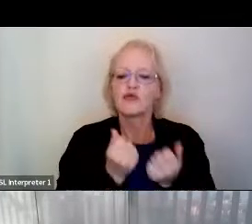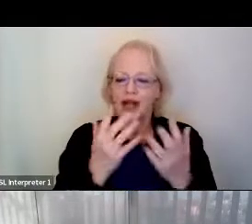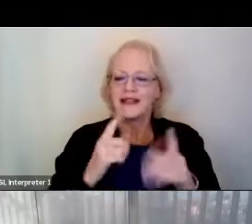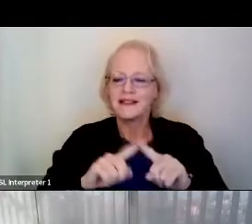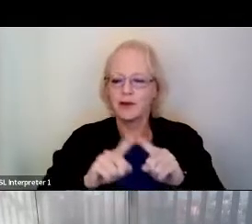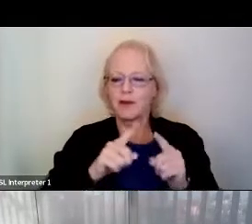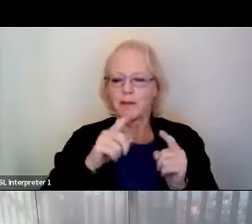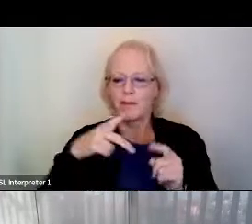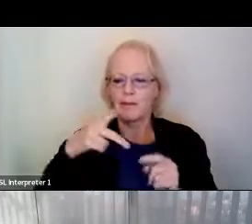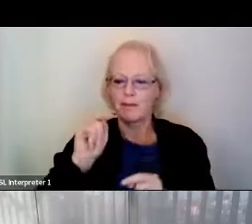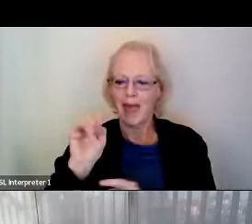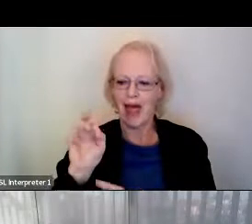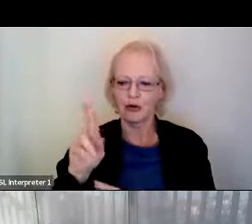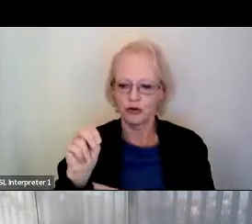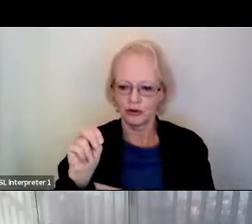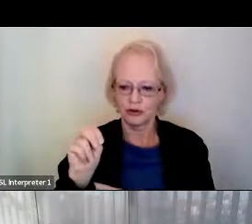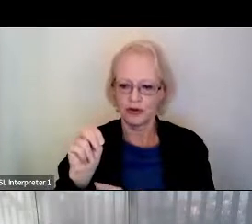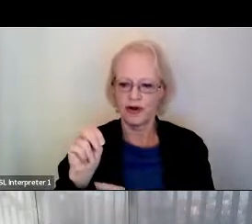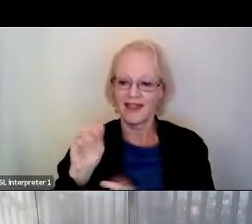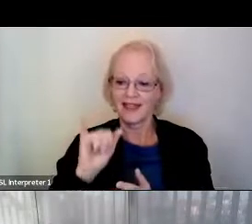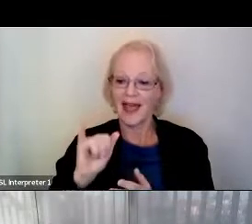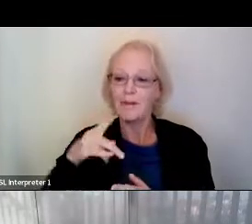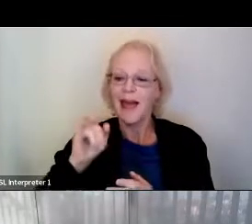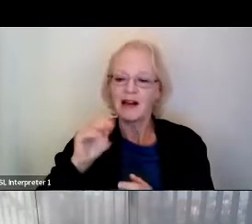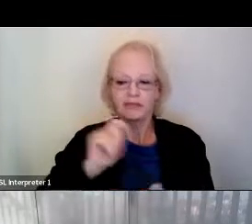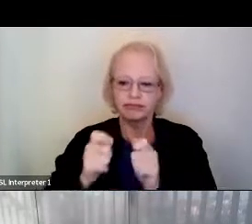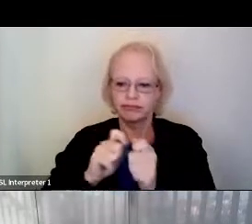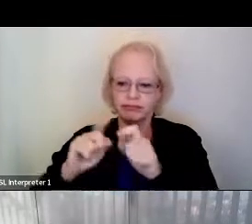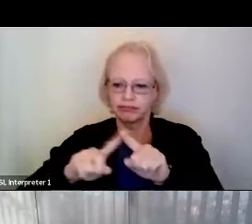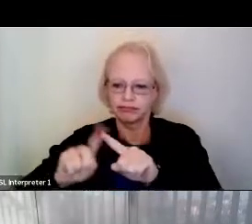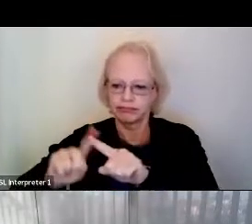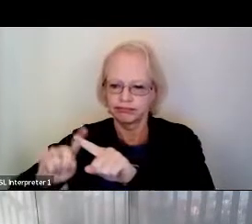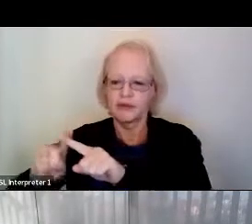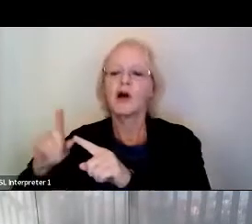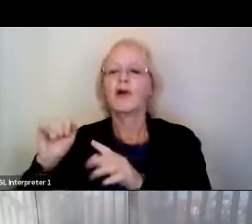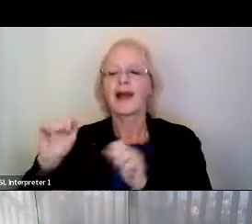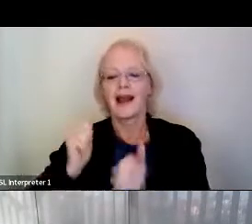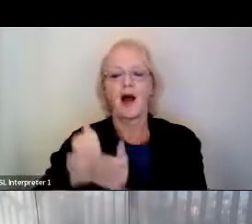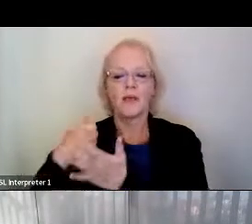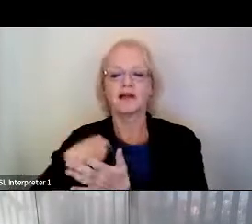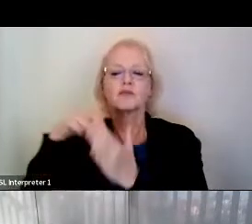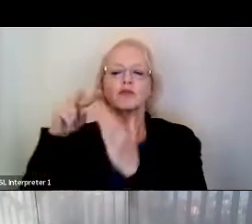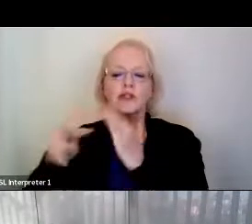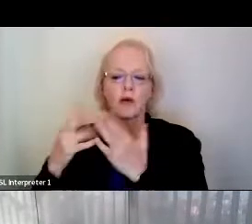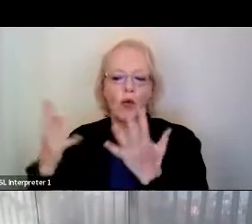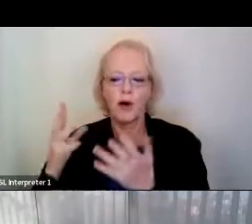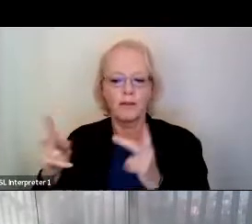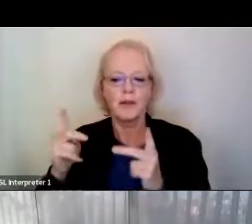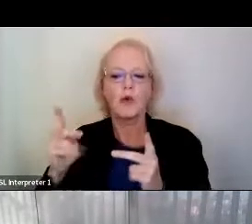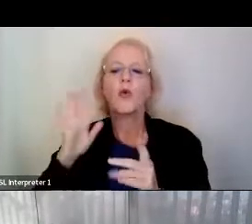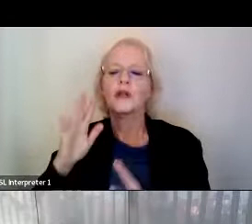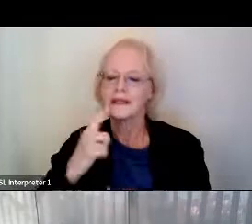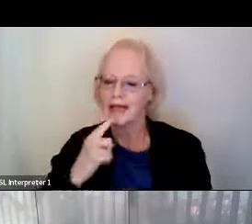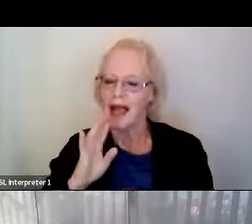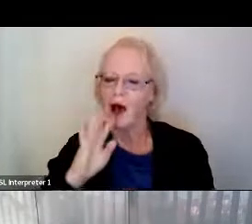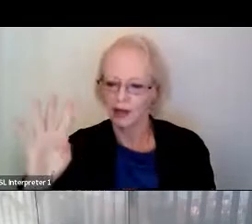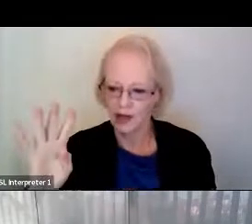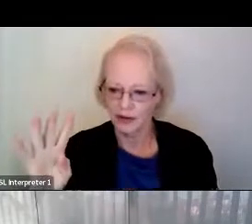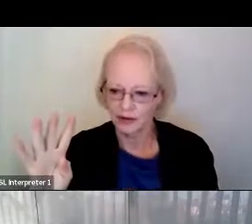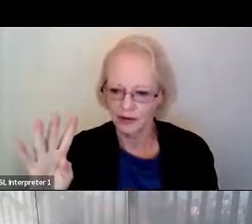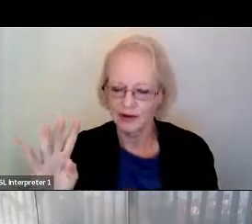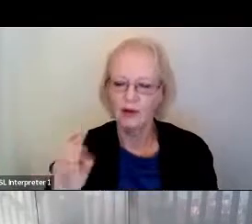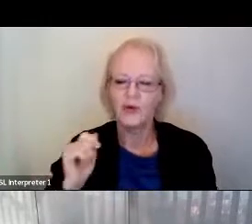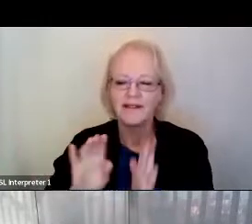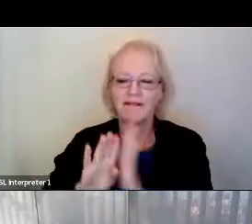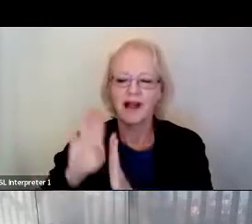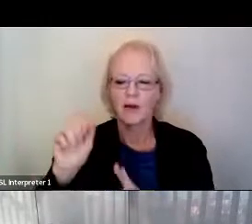to predict what a person said out loud. So predicting like an audio file of what they have said. Or we